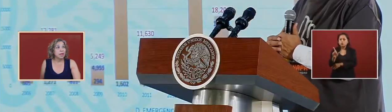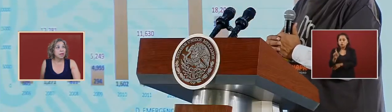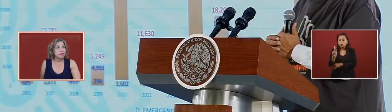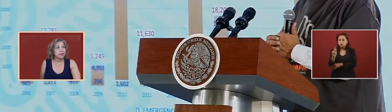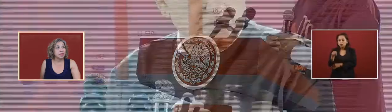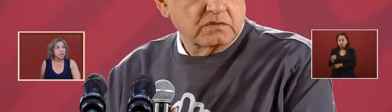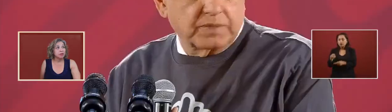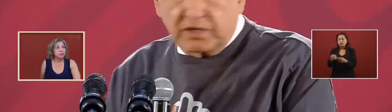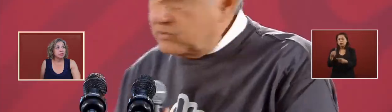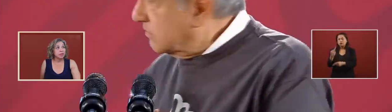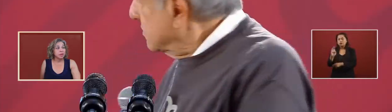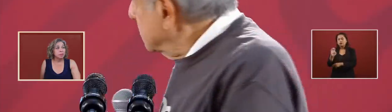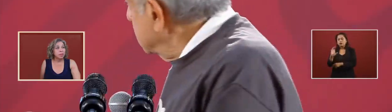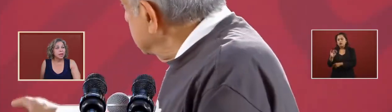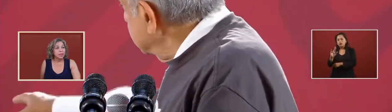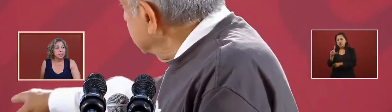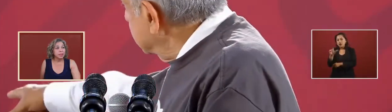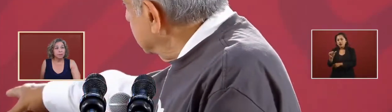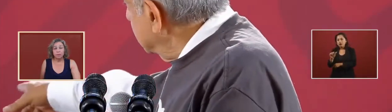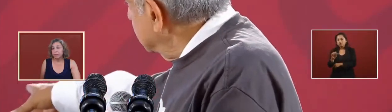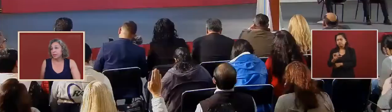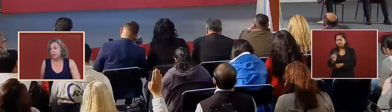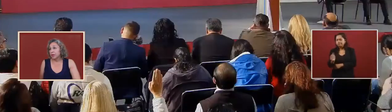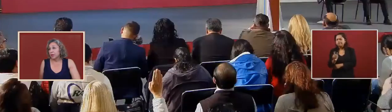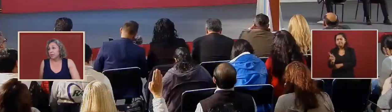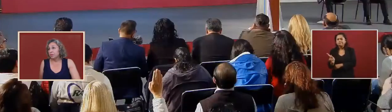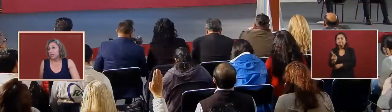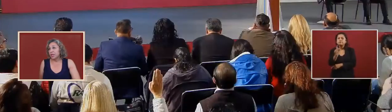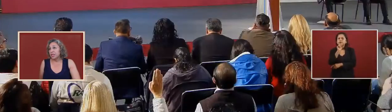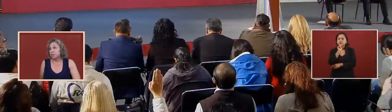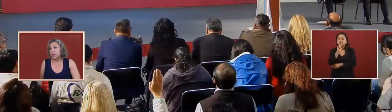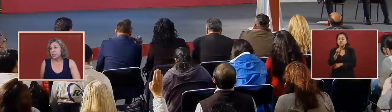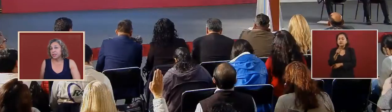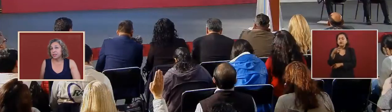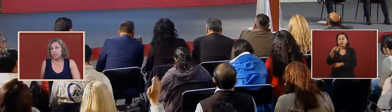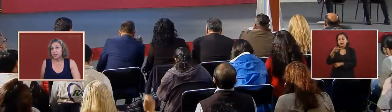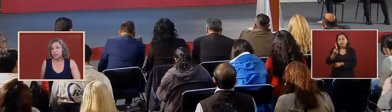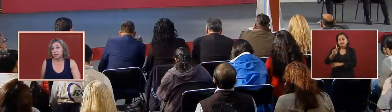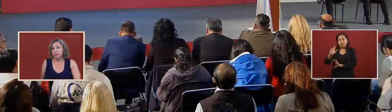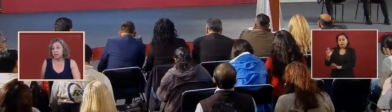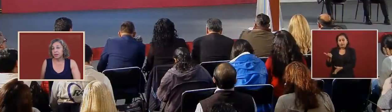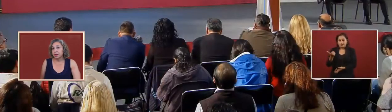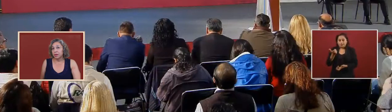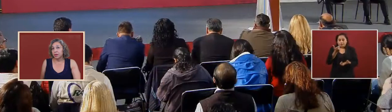other towns but the expenses